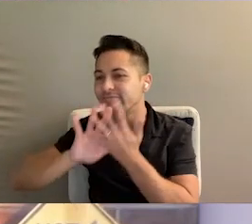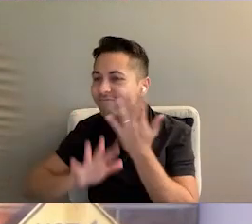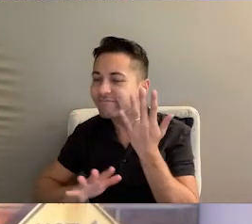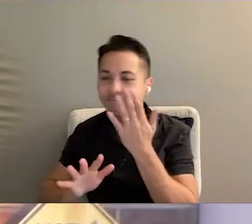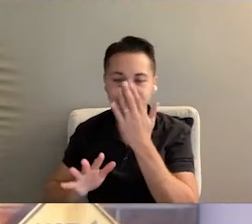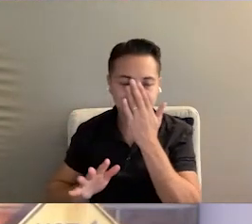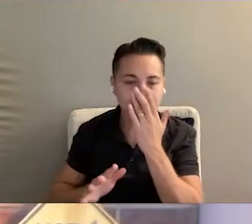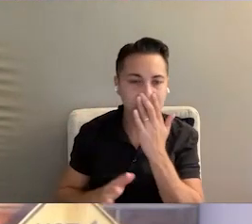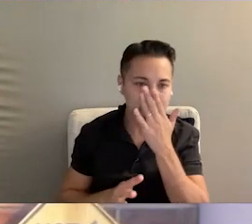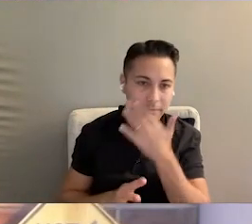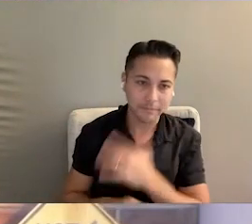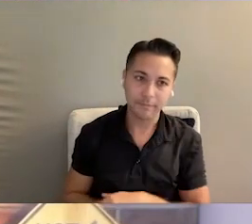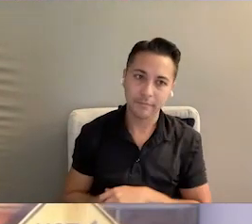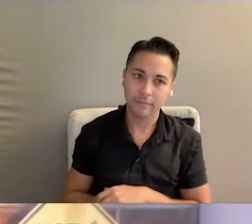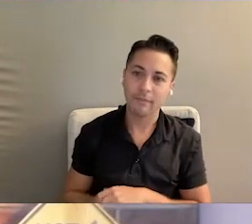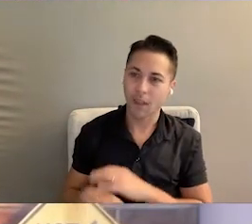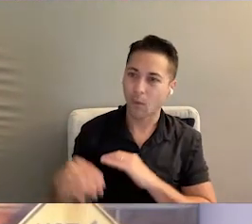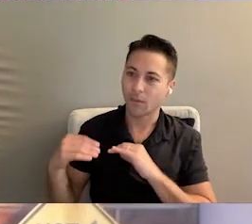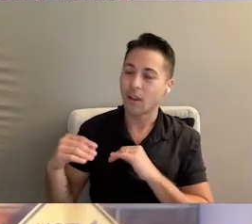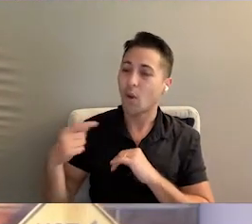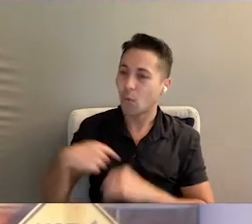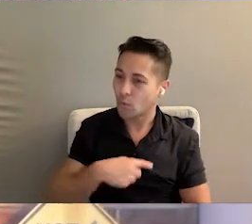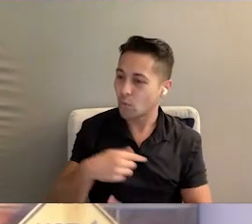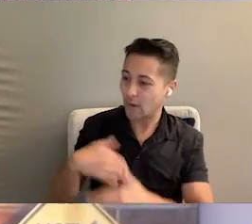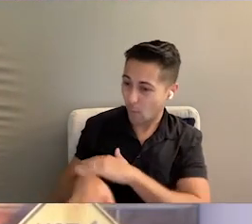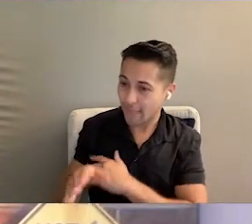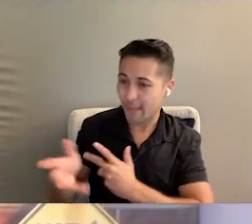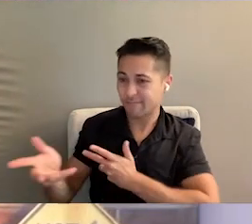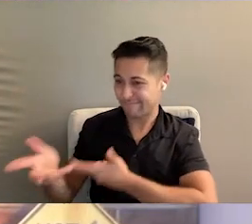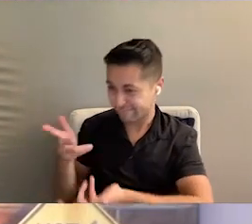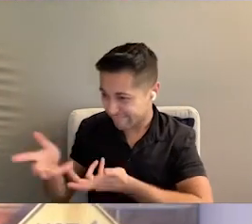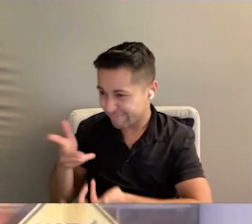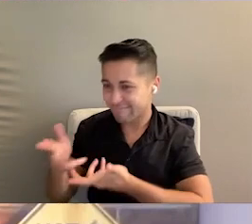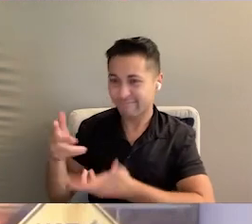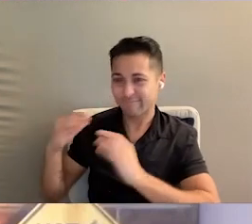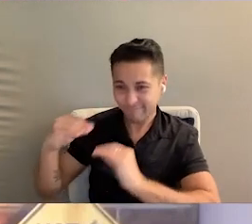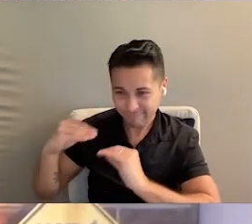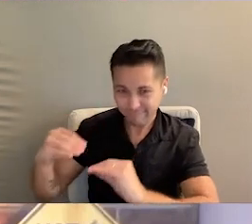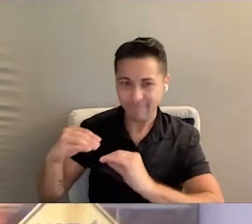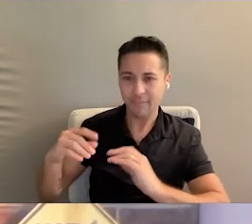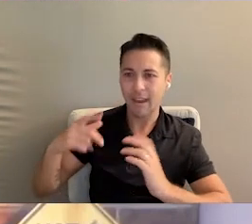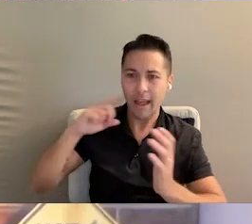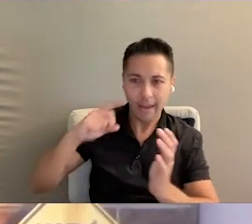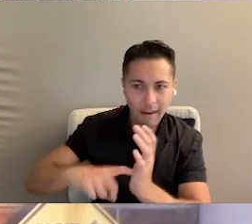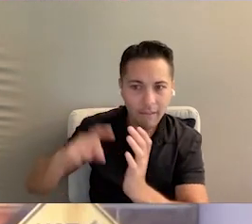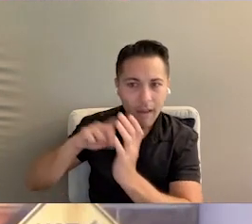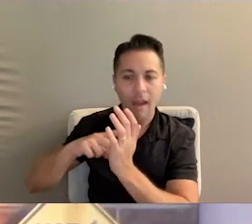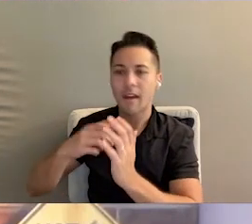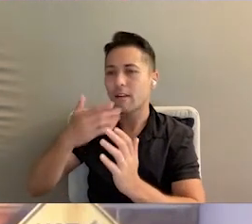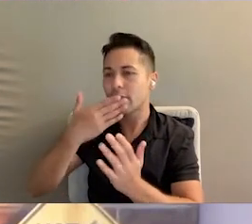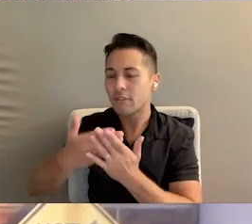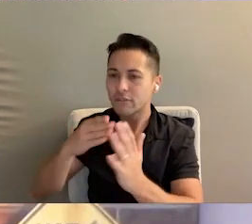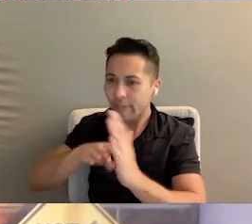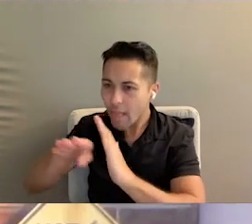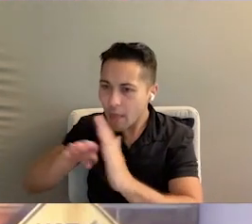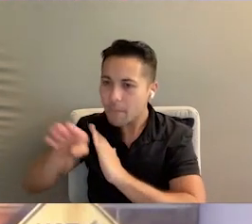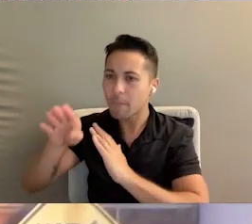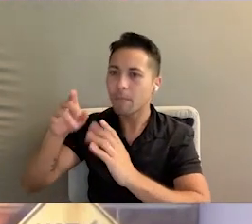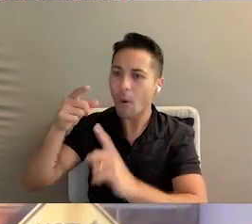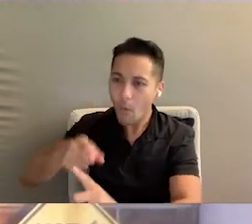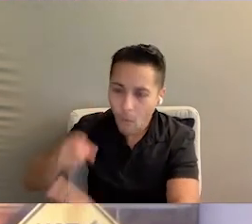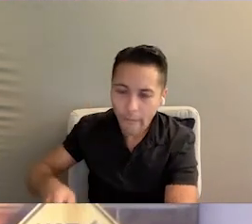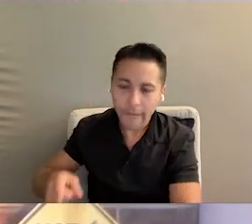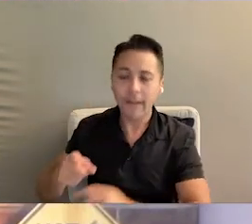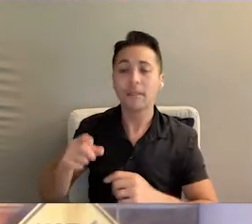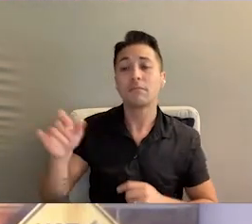other, other important people in their lives. So that's, we, we go in there and we work with them to be able to identify developmental milestones and help their